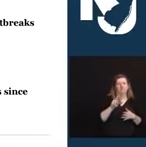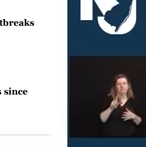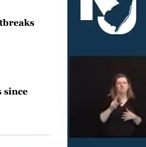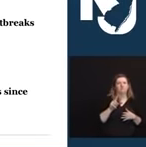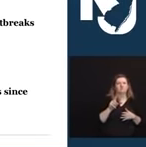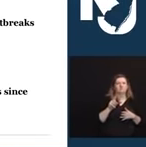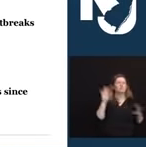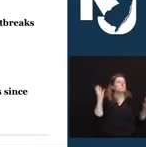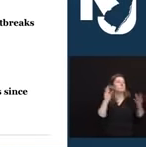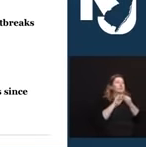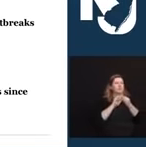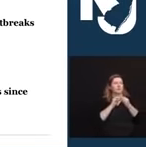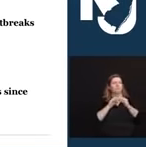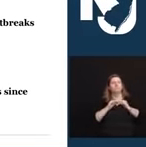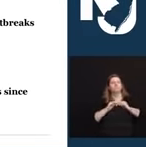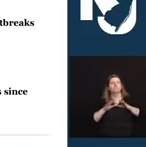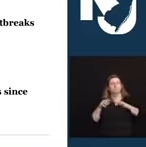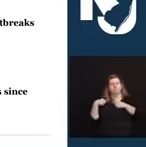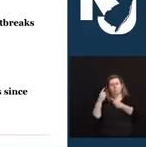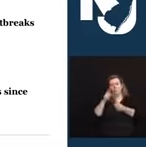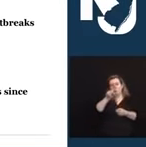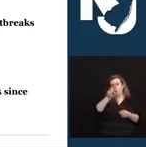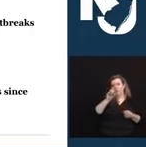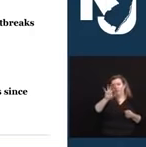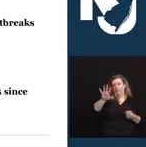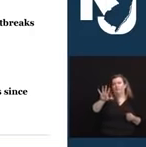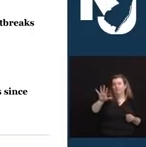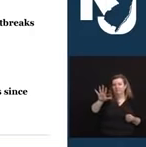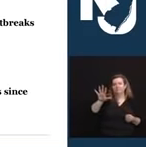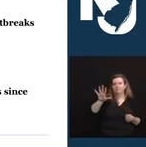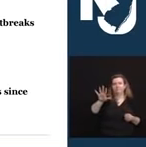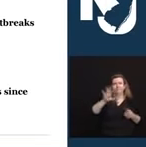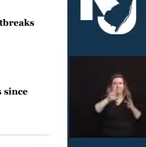459 individuals.